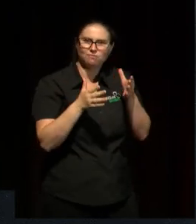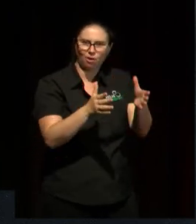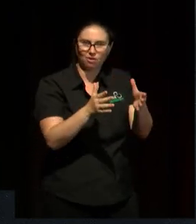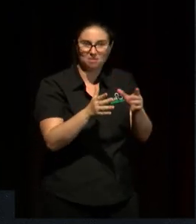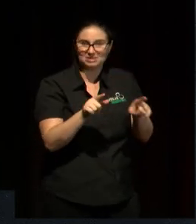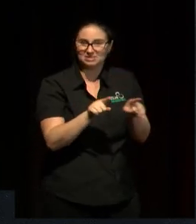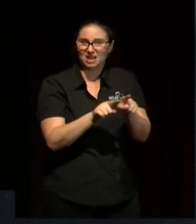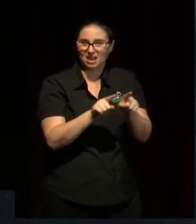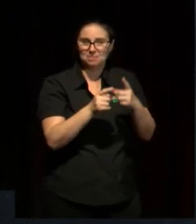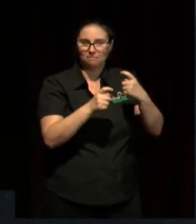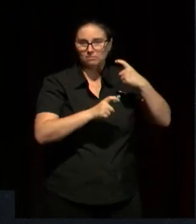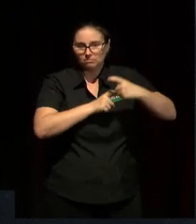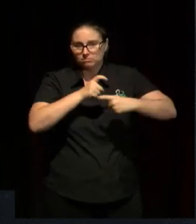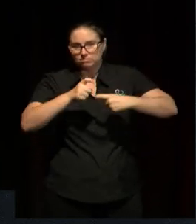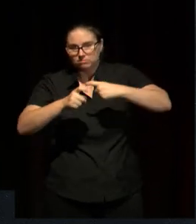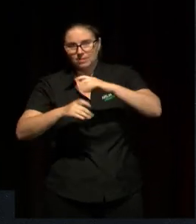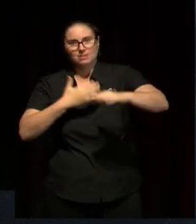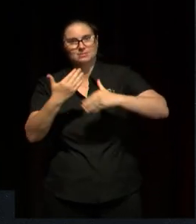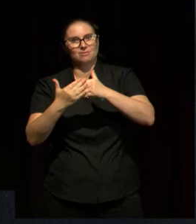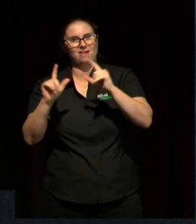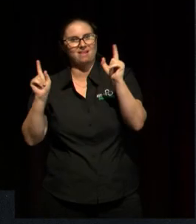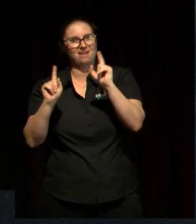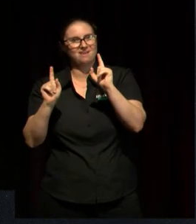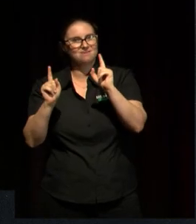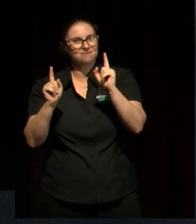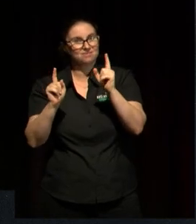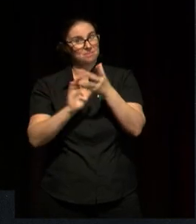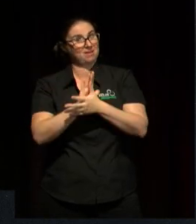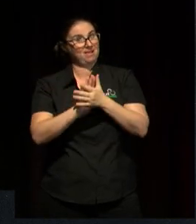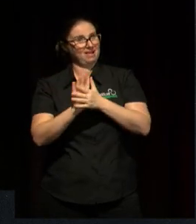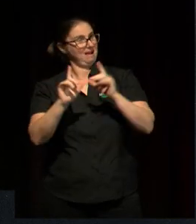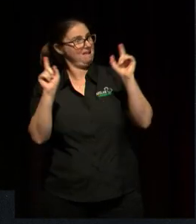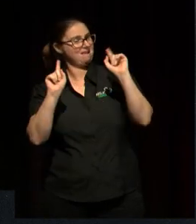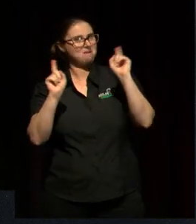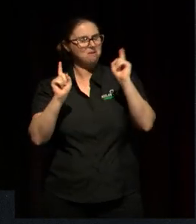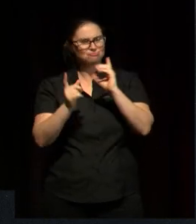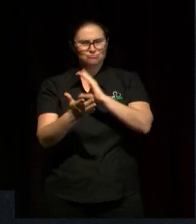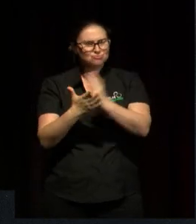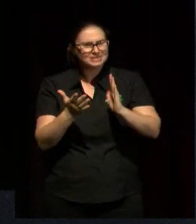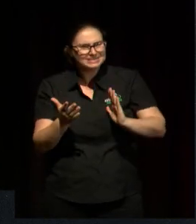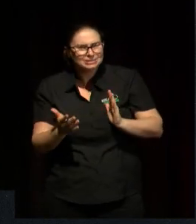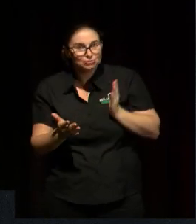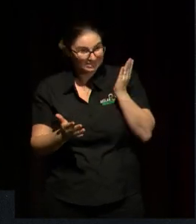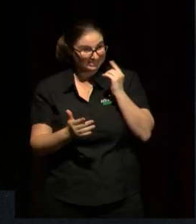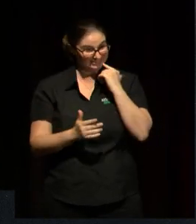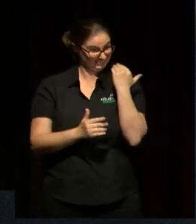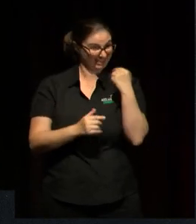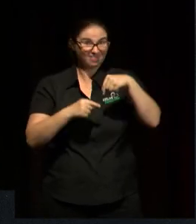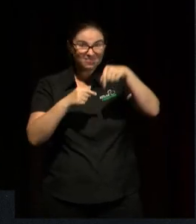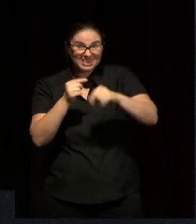the decades to the current point. So, the current point. So, This is fascinating. Just in this month,